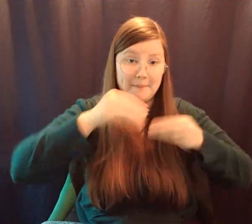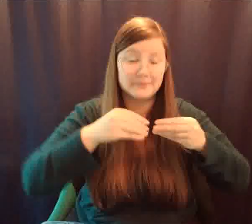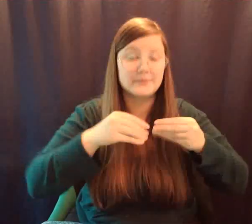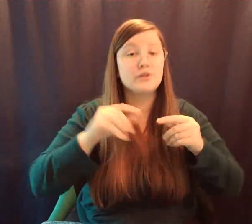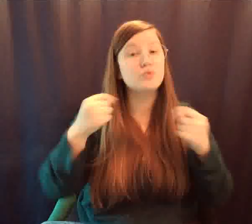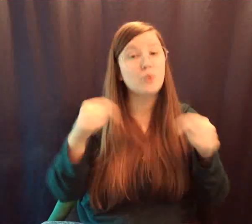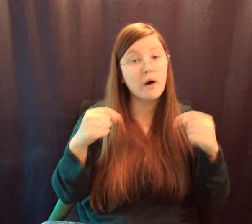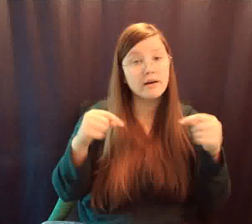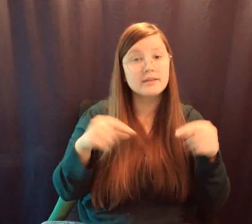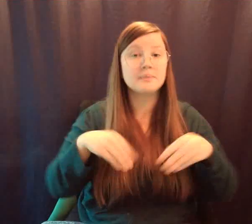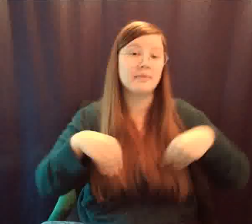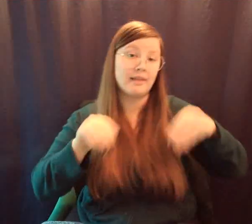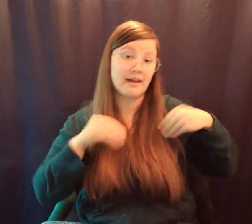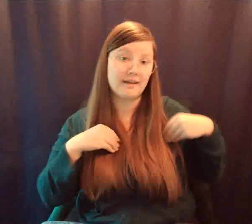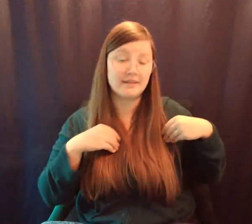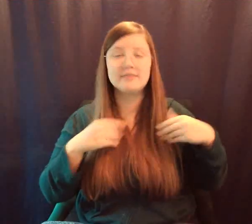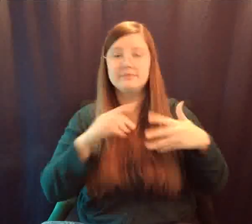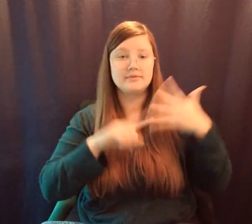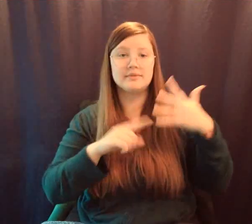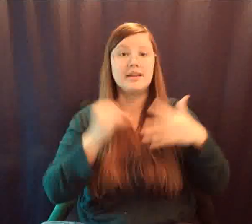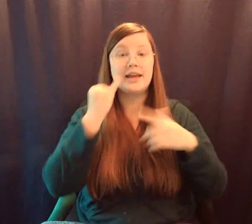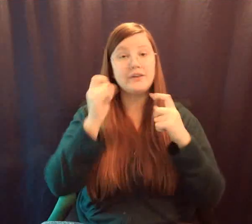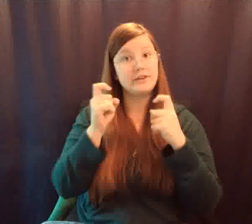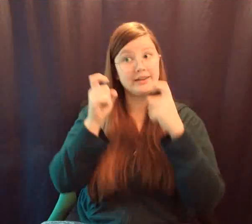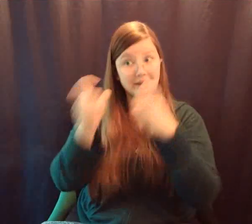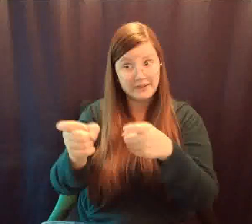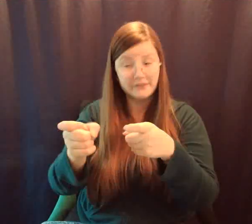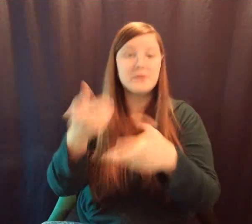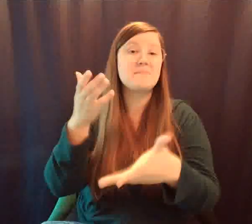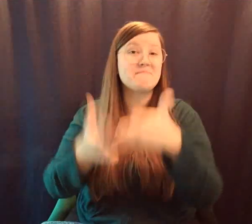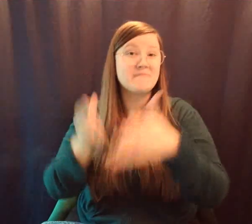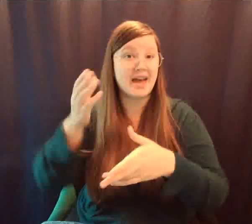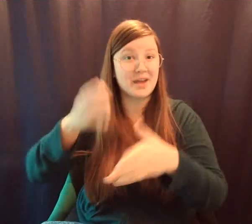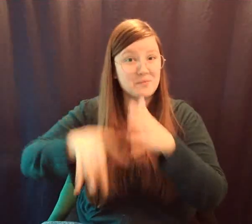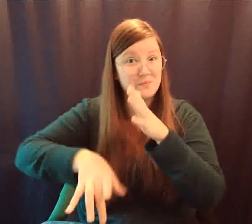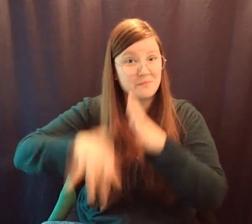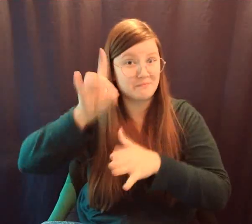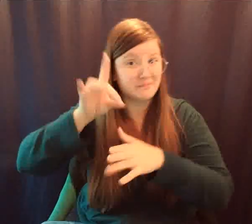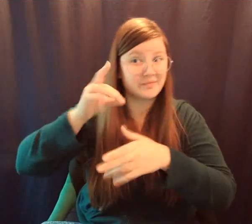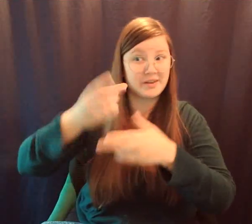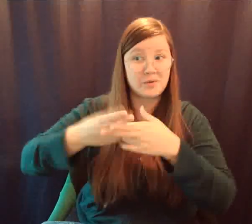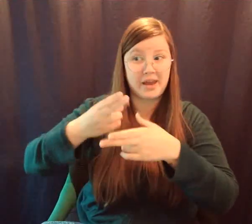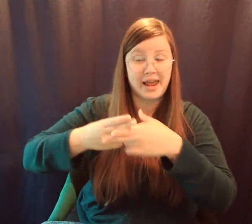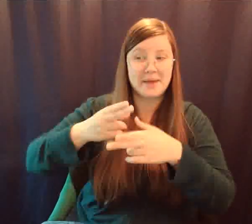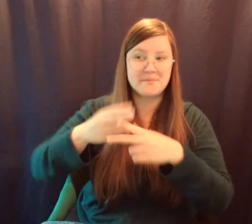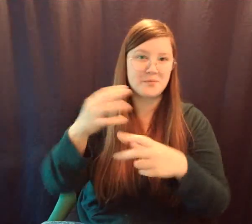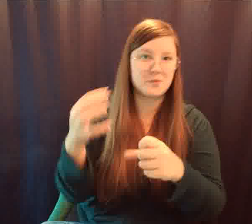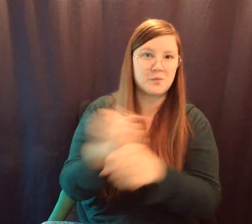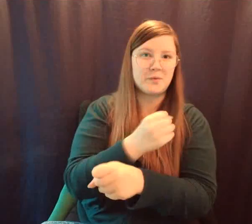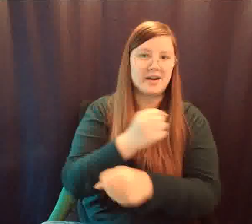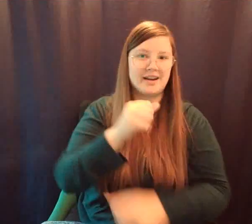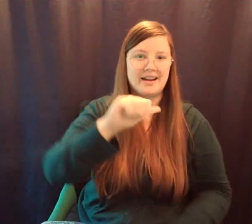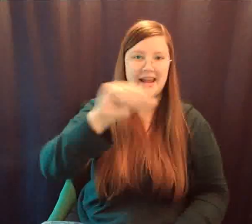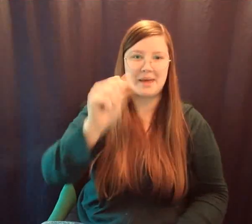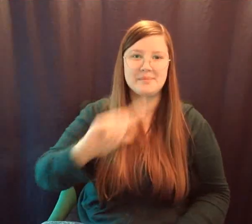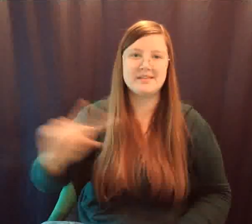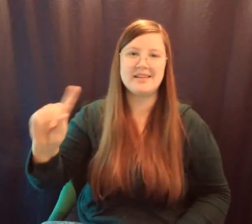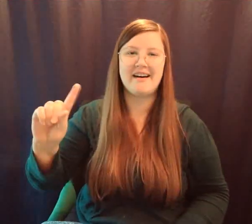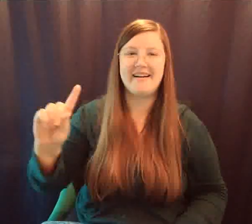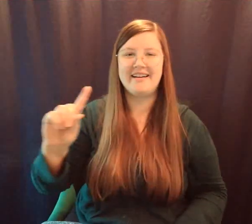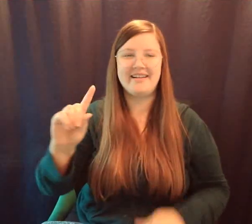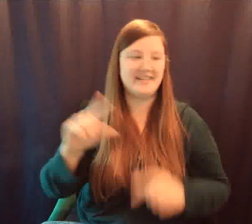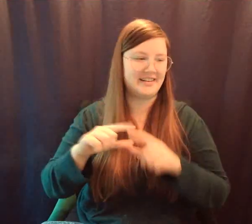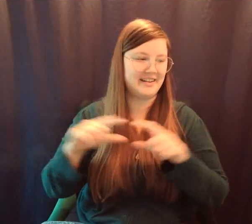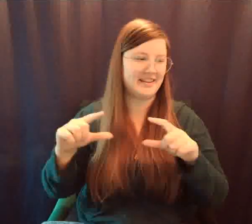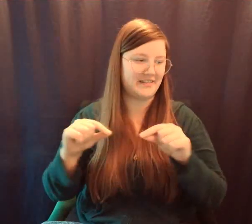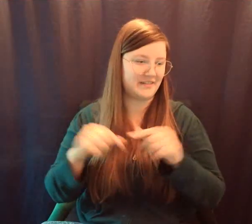$100 Amazon gift card with your donation. This happens Saturday, December 12th, from noon to 3 p.m. The drive is